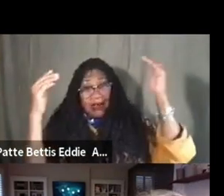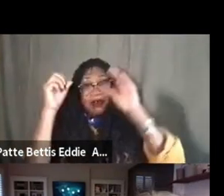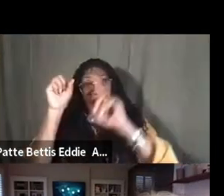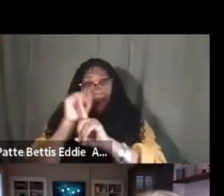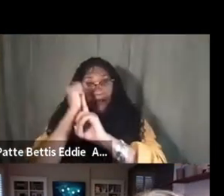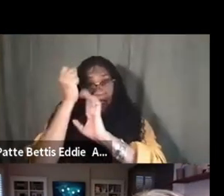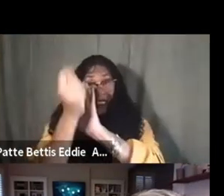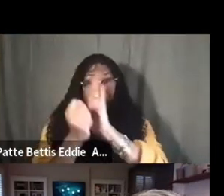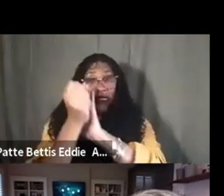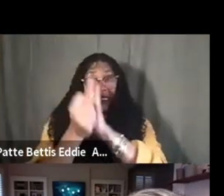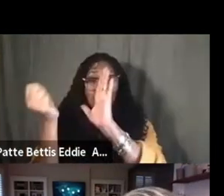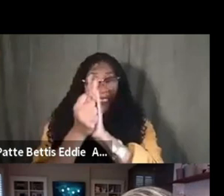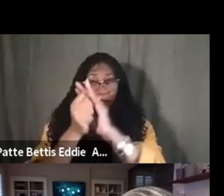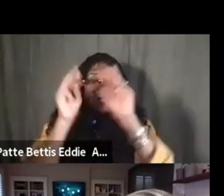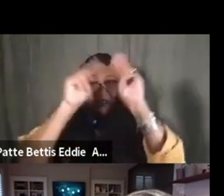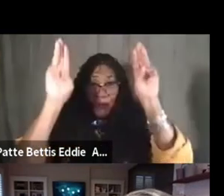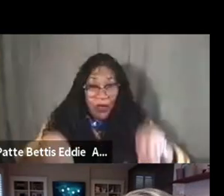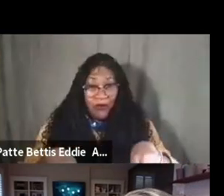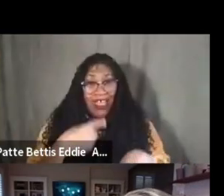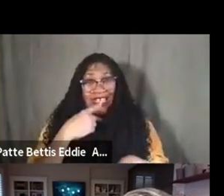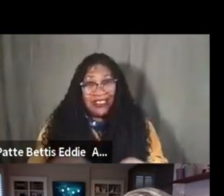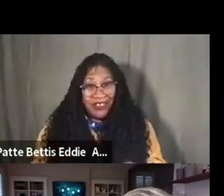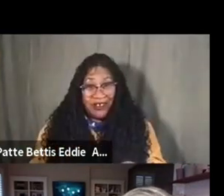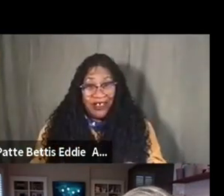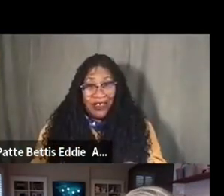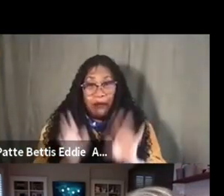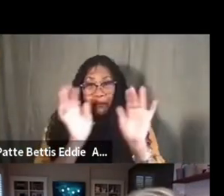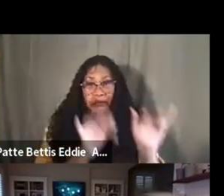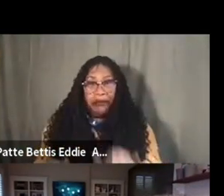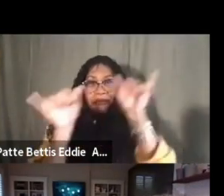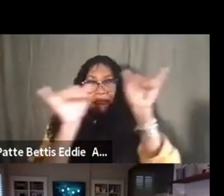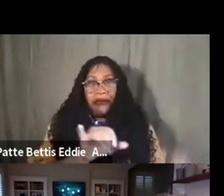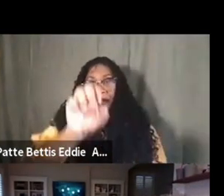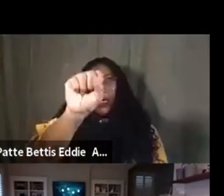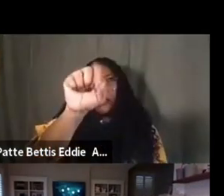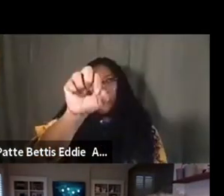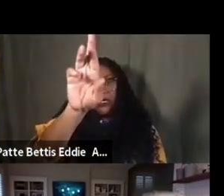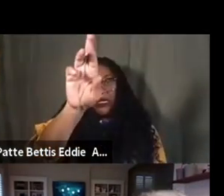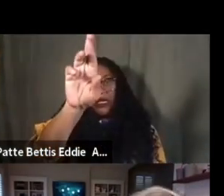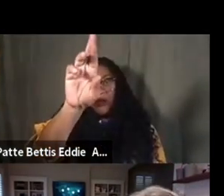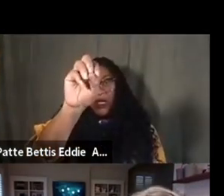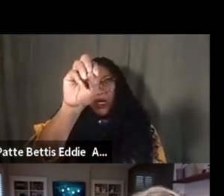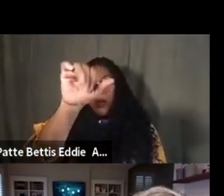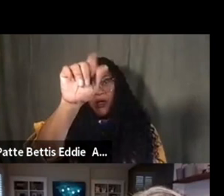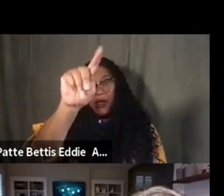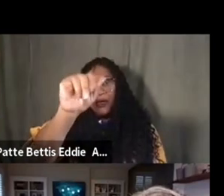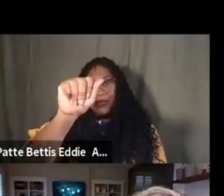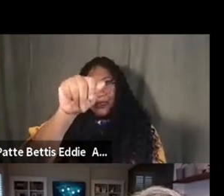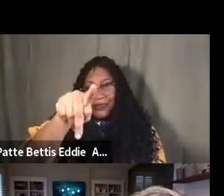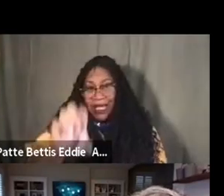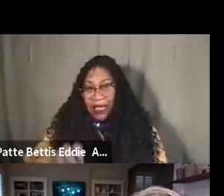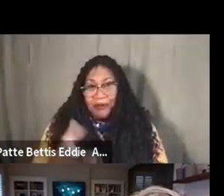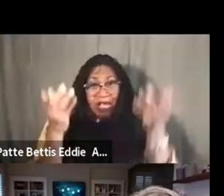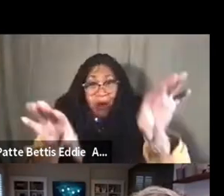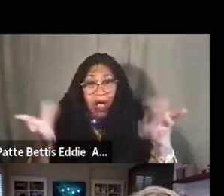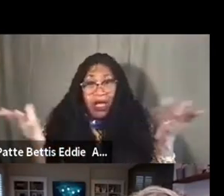not, if I could say it like this, a stereotype of us, they don't want it, and I give you a good